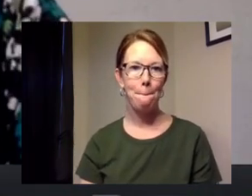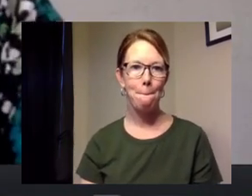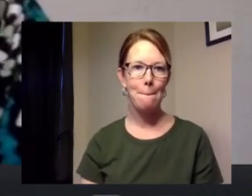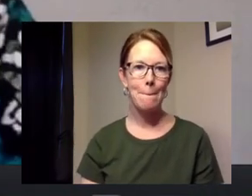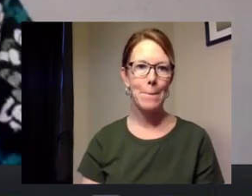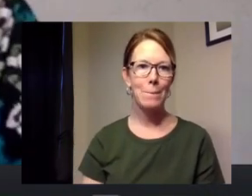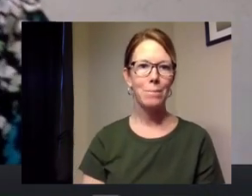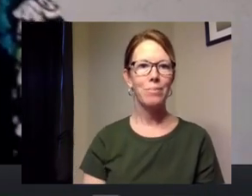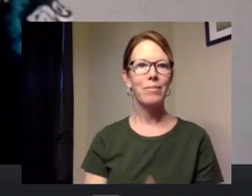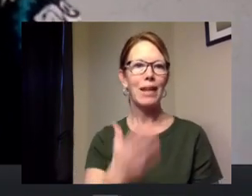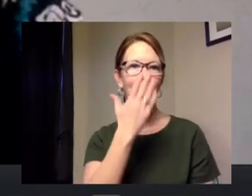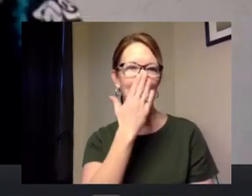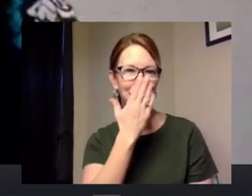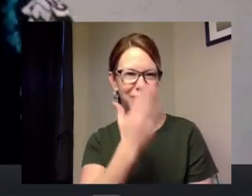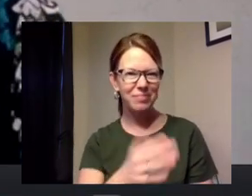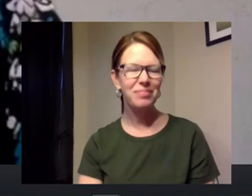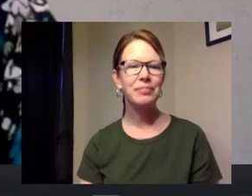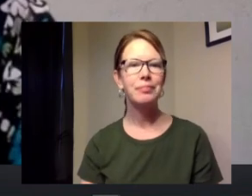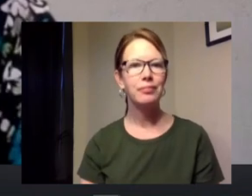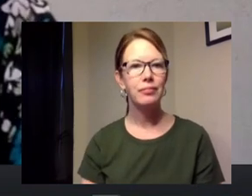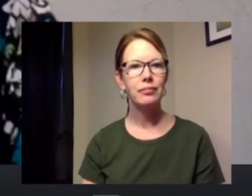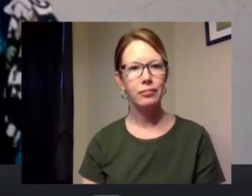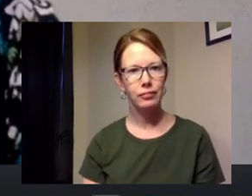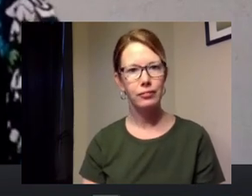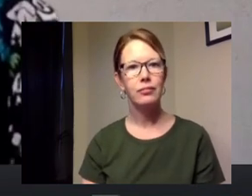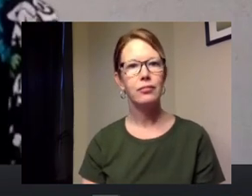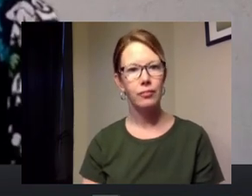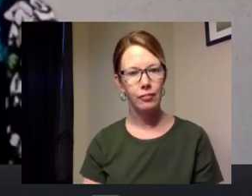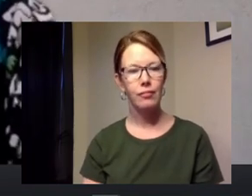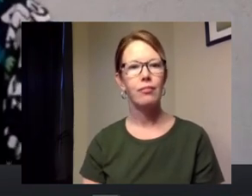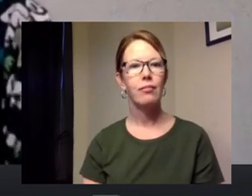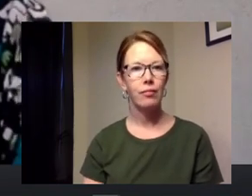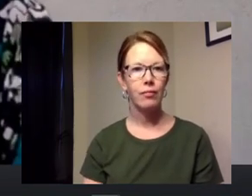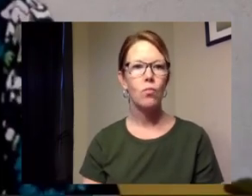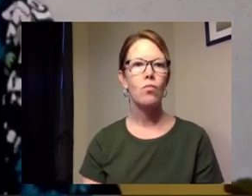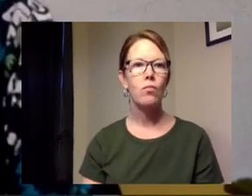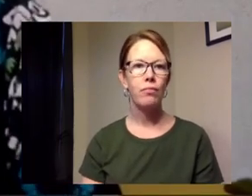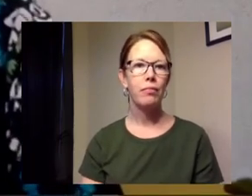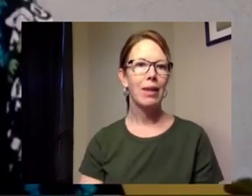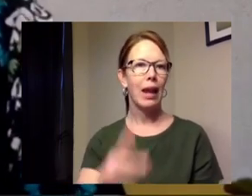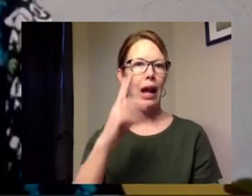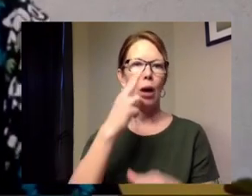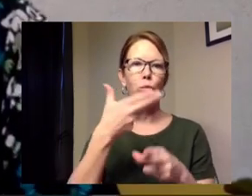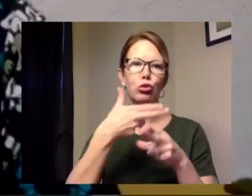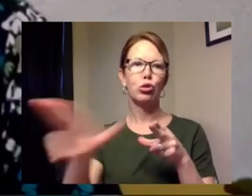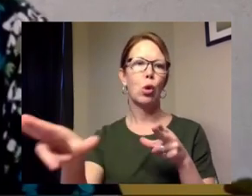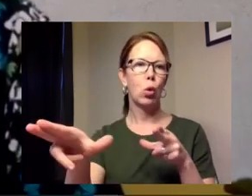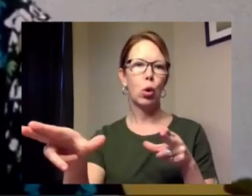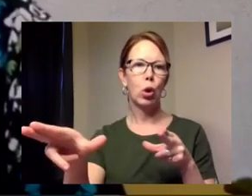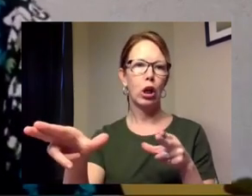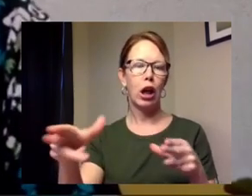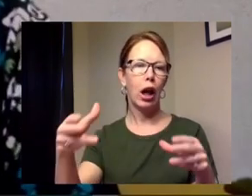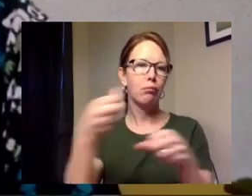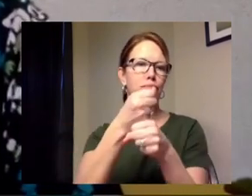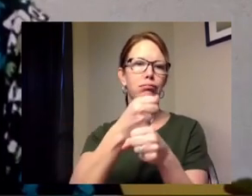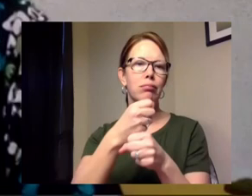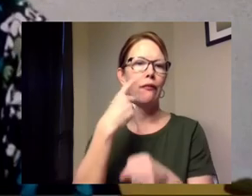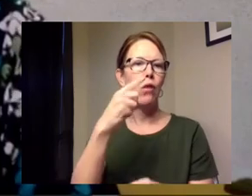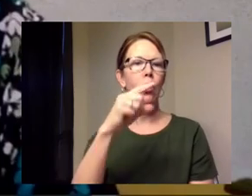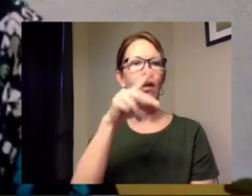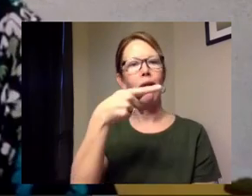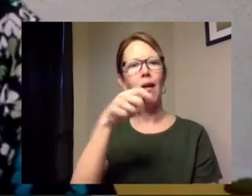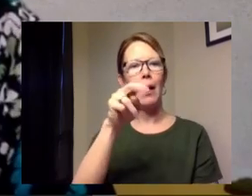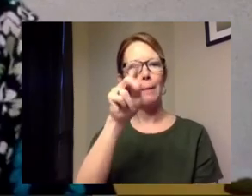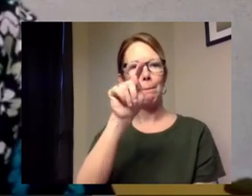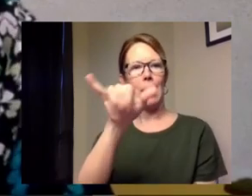thank you very much um i'm going to give a brief overview of the pantry first for those